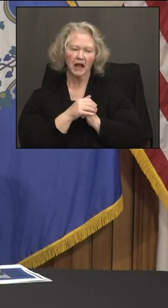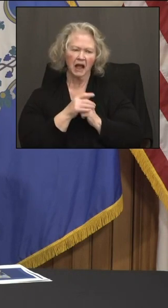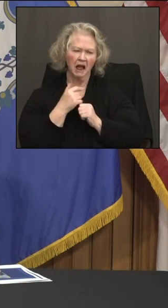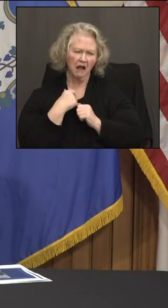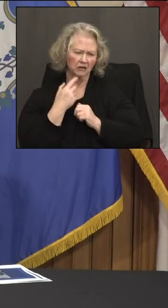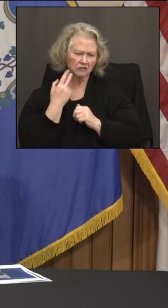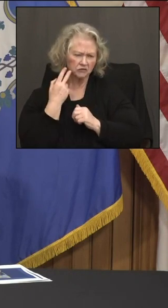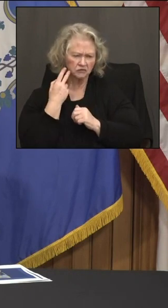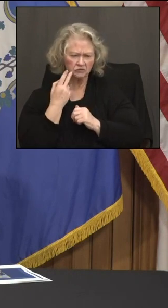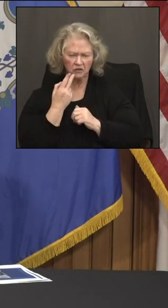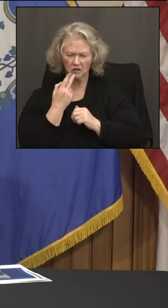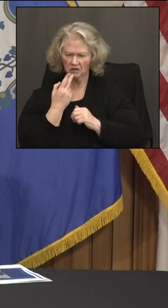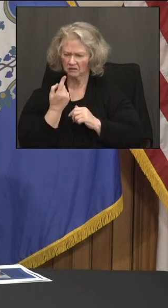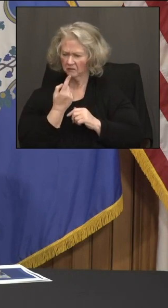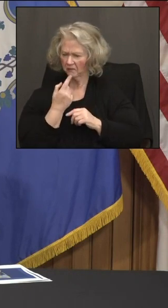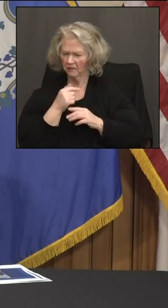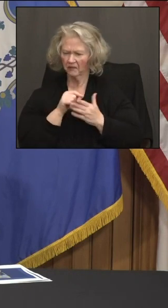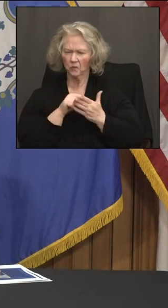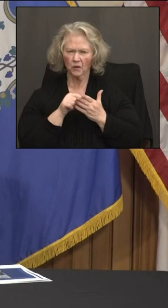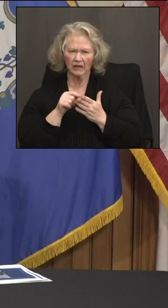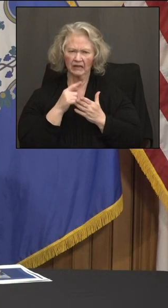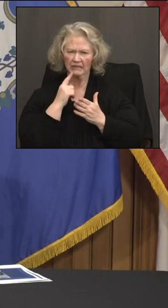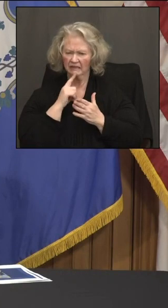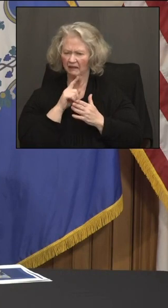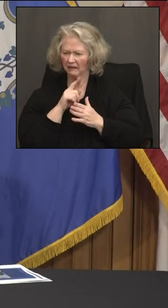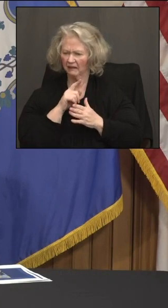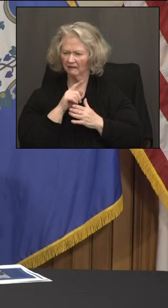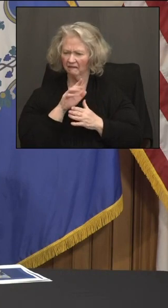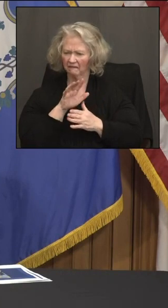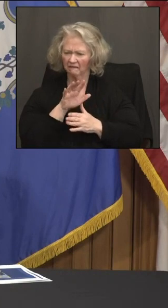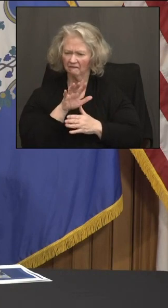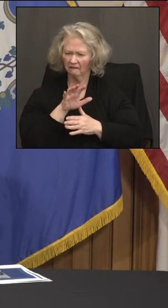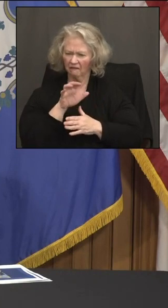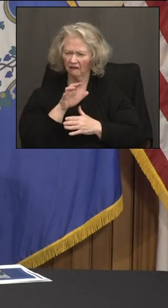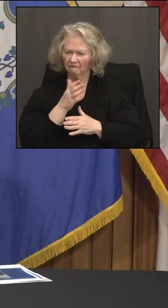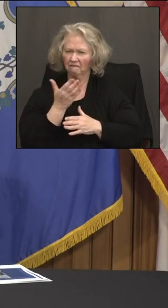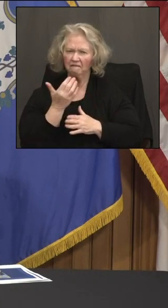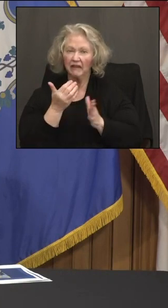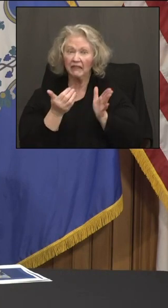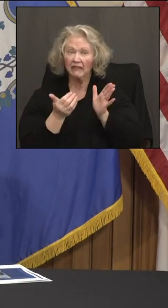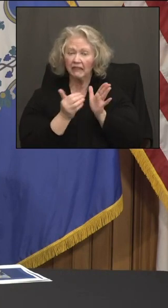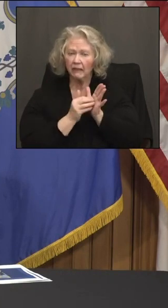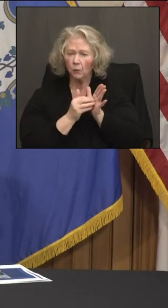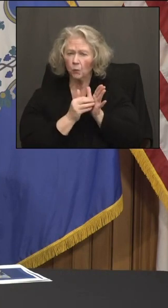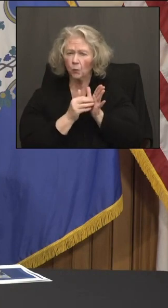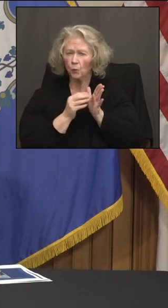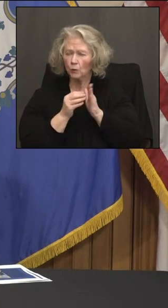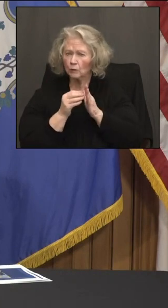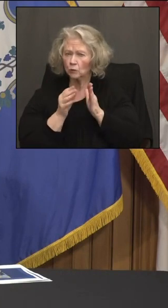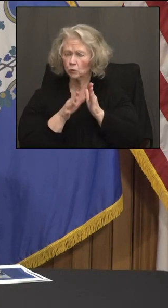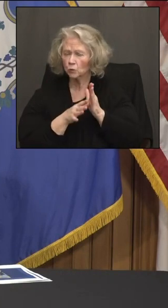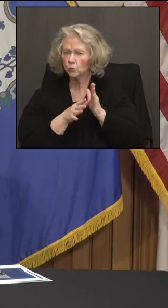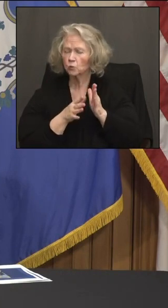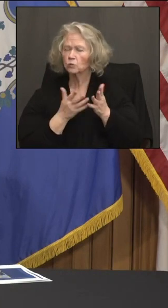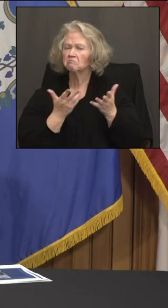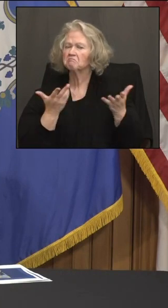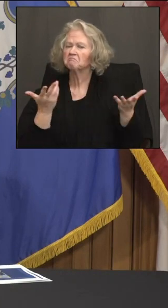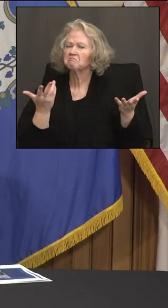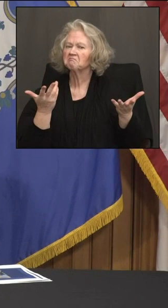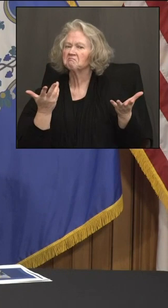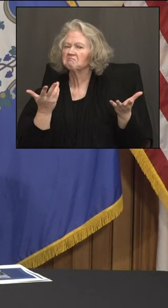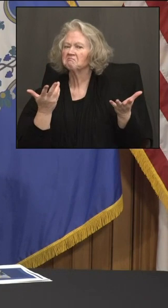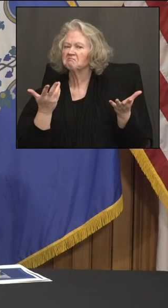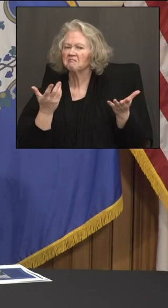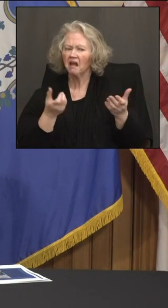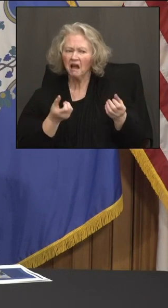saw something earlier this week about 515,000 students in public schools. Do we have a number on how many students are